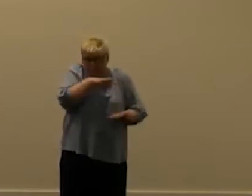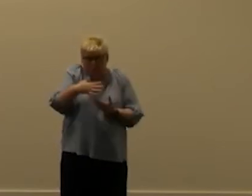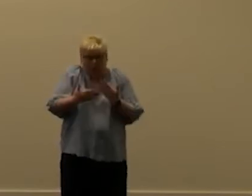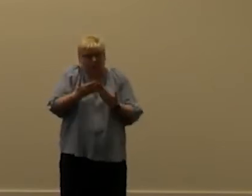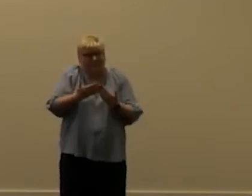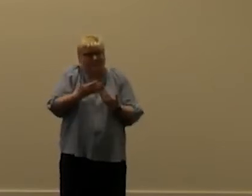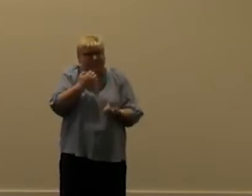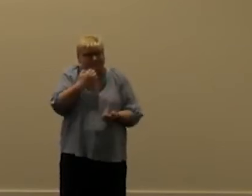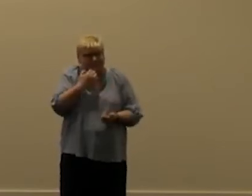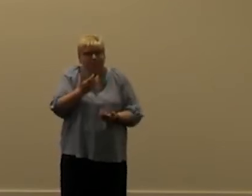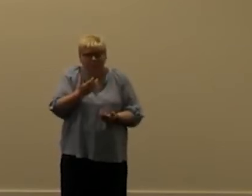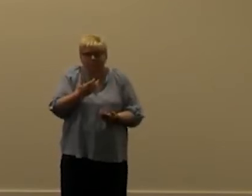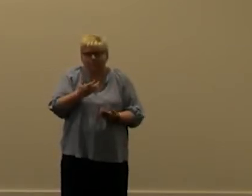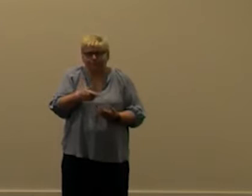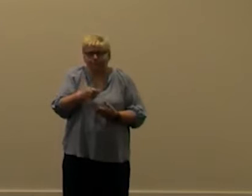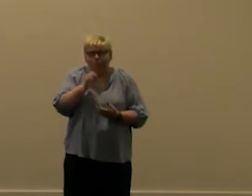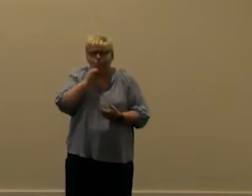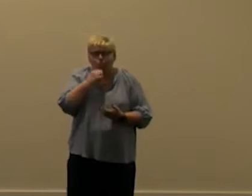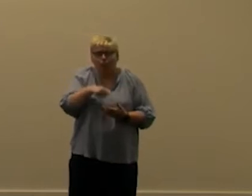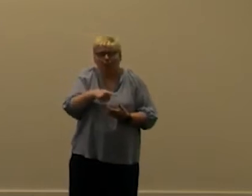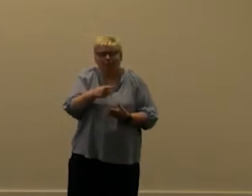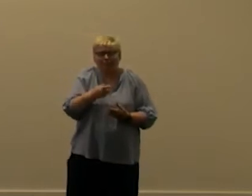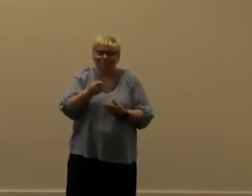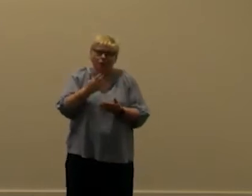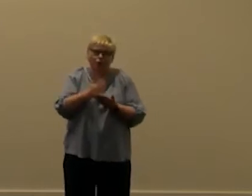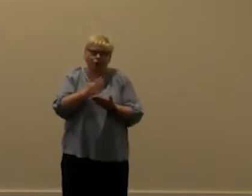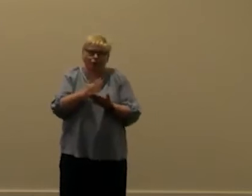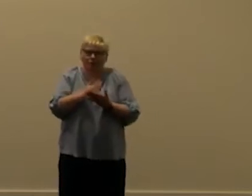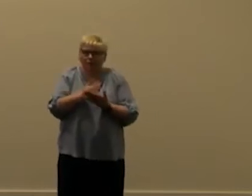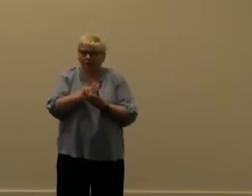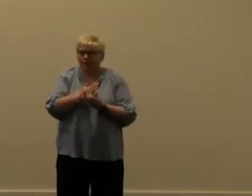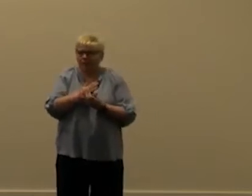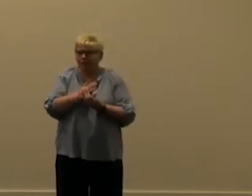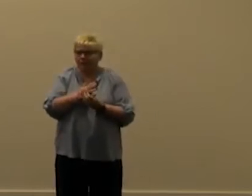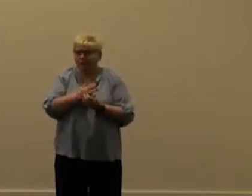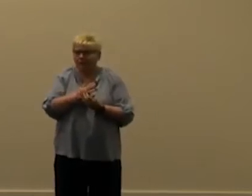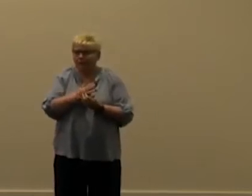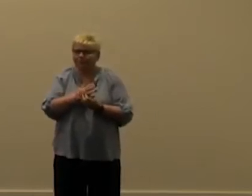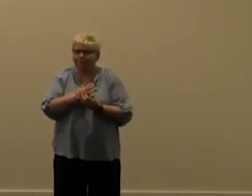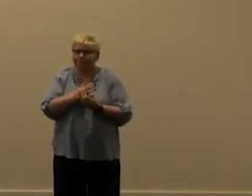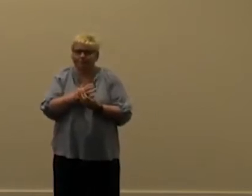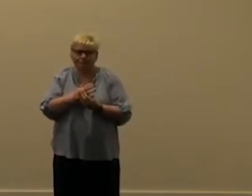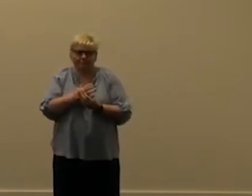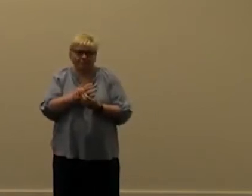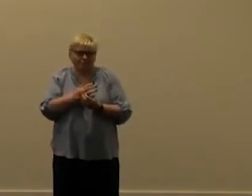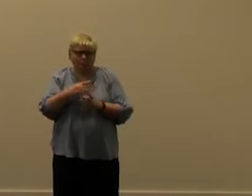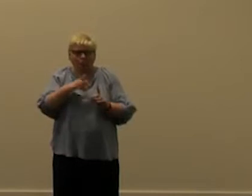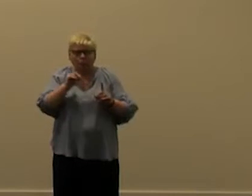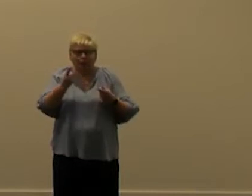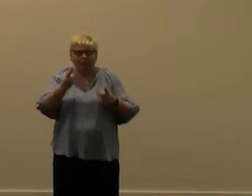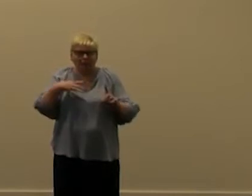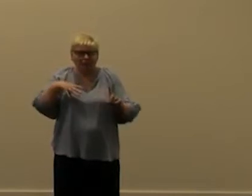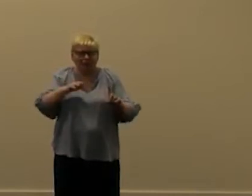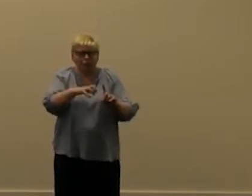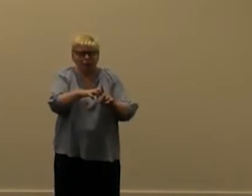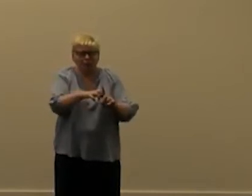um it will um generally we we like we we let go go we we don't we can't catch up and then